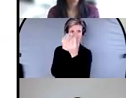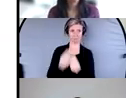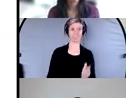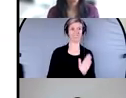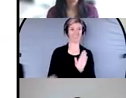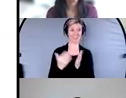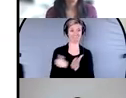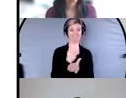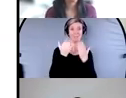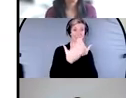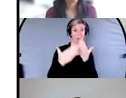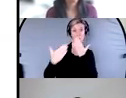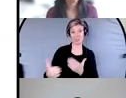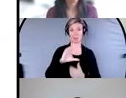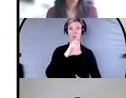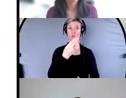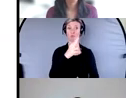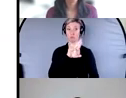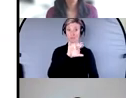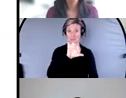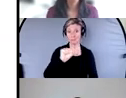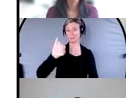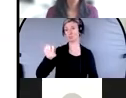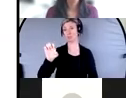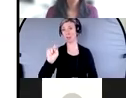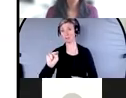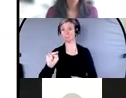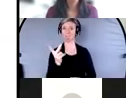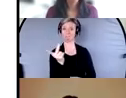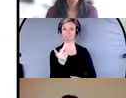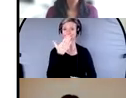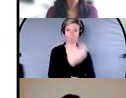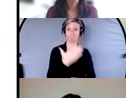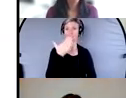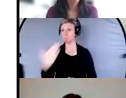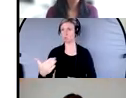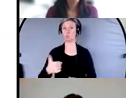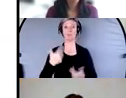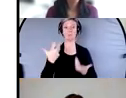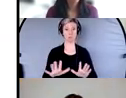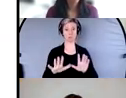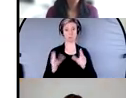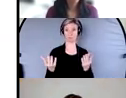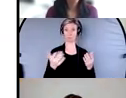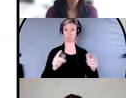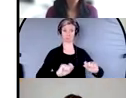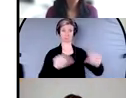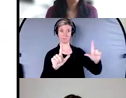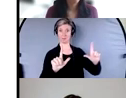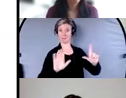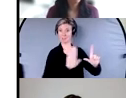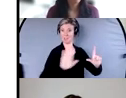Christine and Jennifer for joining us. I did put, um, the, the contact information is there and as Mary indicated tomorrow,